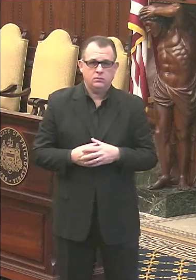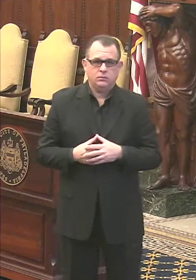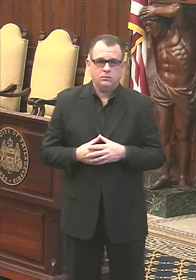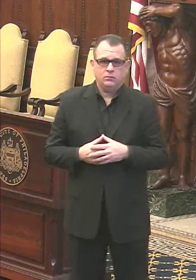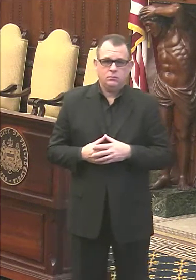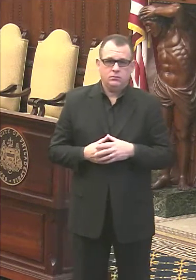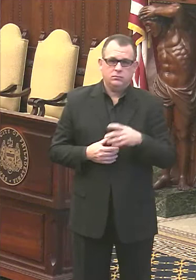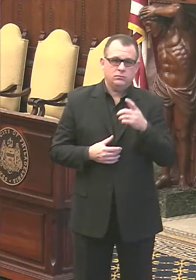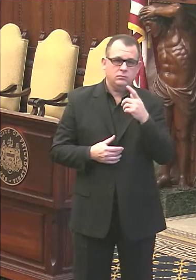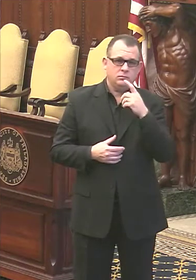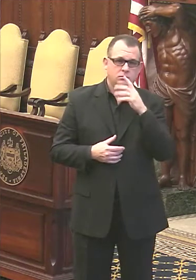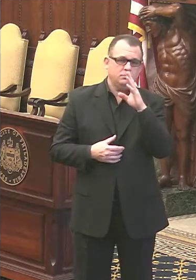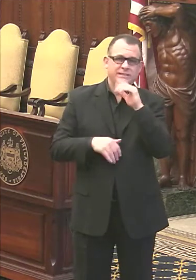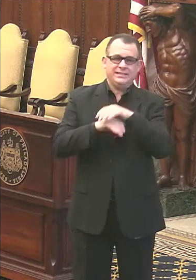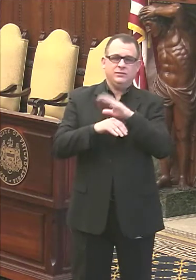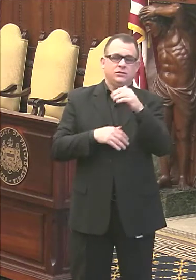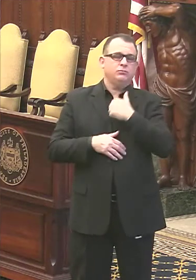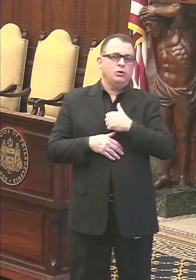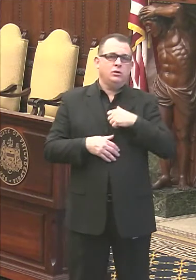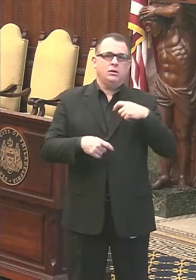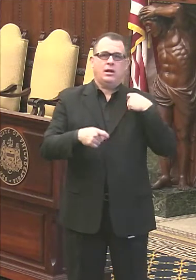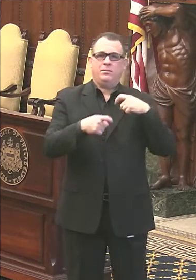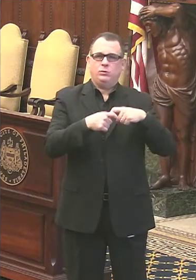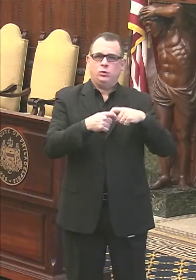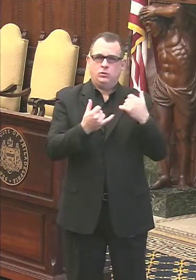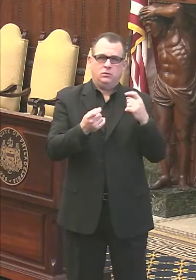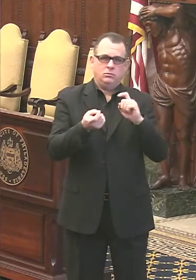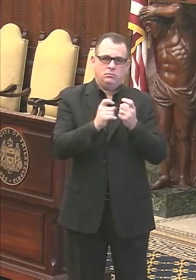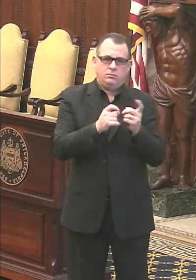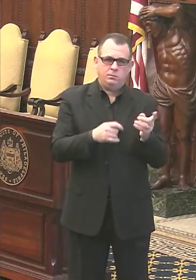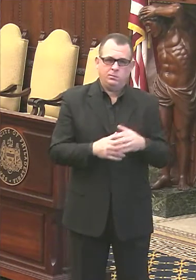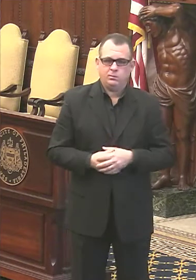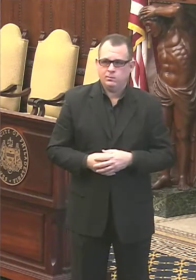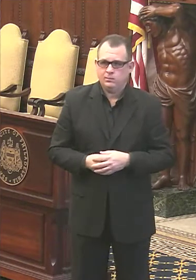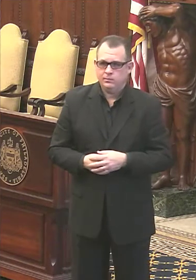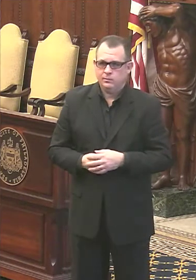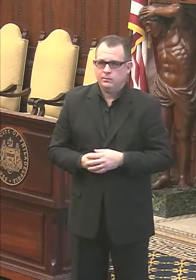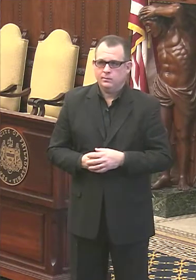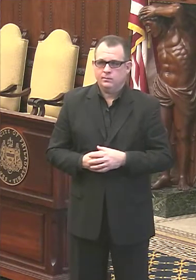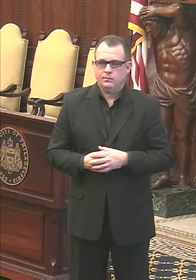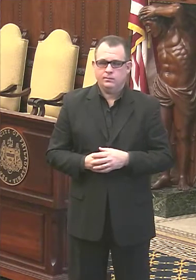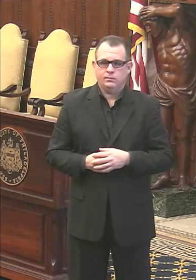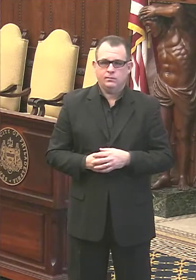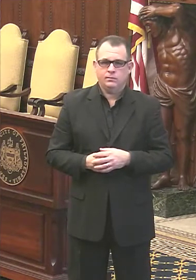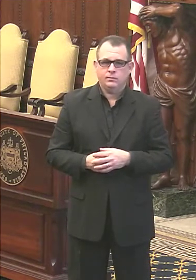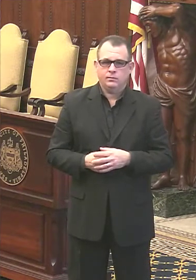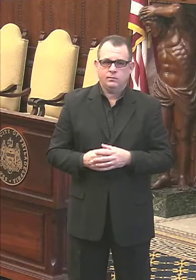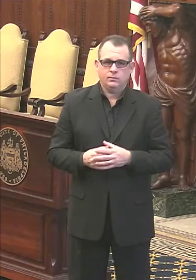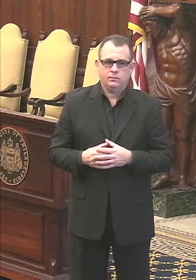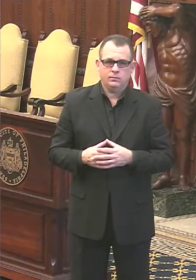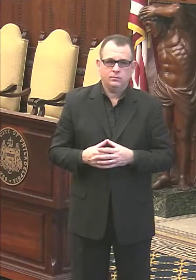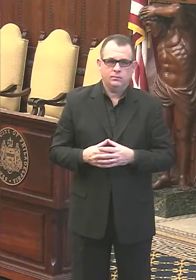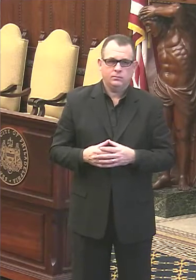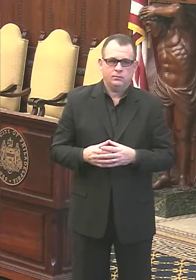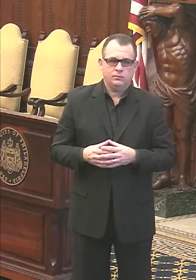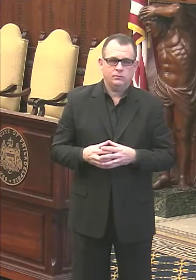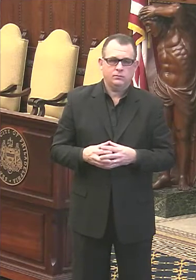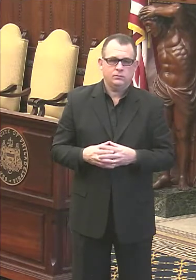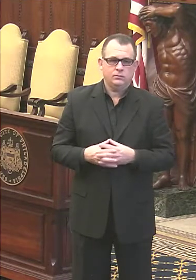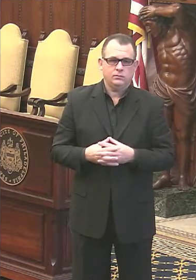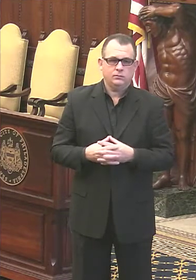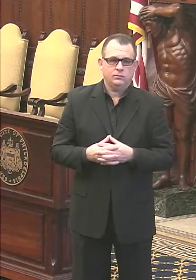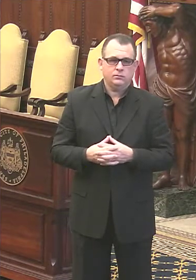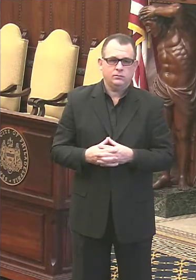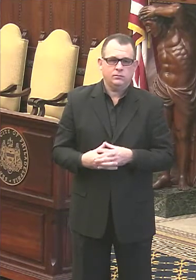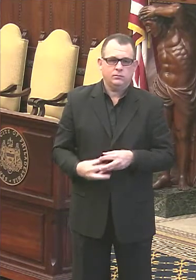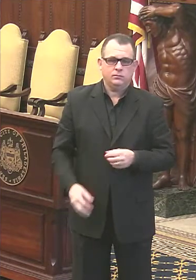disculpen. ¿Hay algún plan o estrategia que tenga la ciudad para ayudar aquellos ciudadanos mayores de 75 años sin acceso a la tecnología para